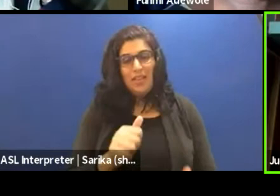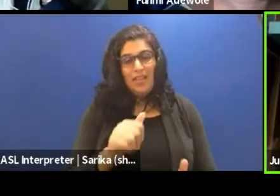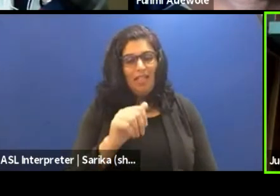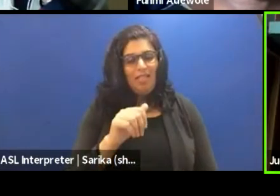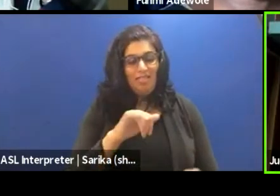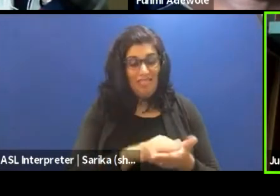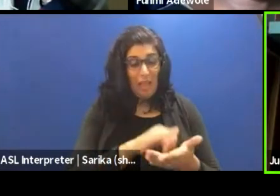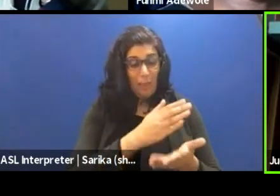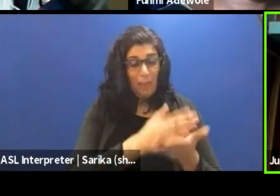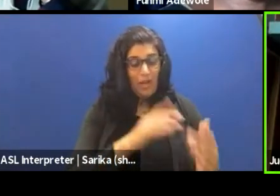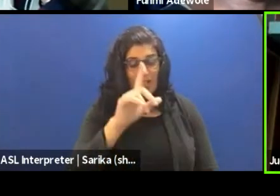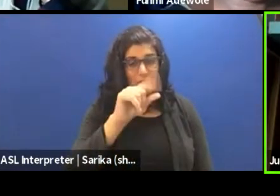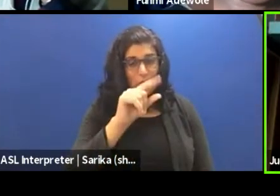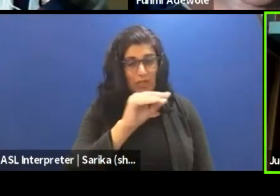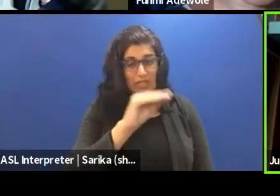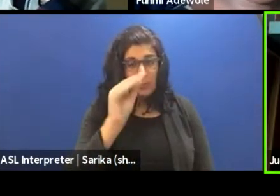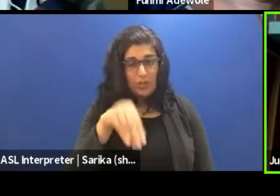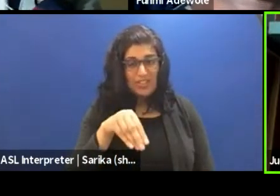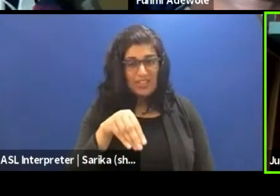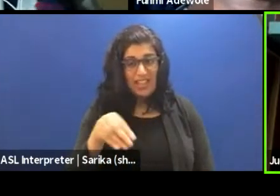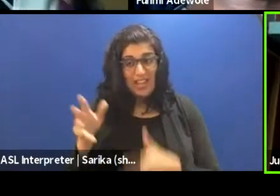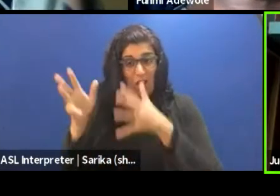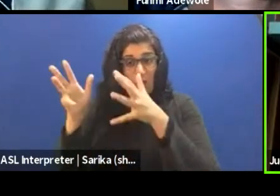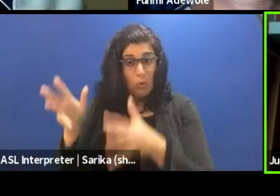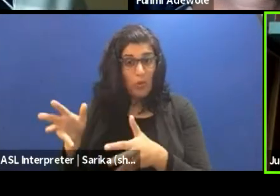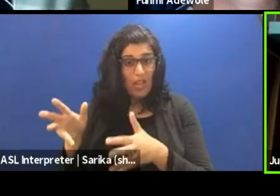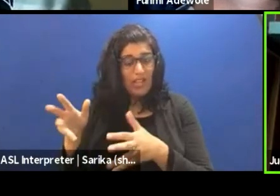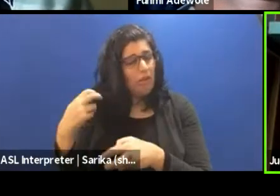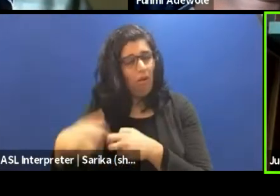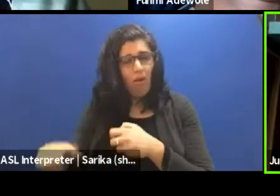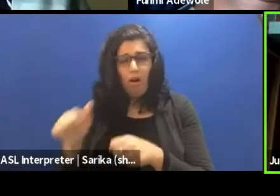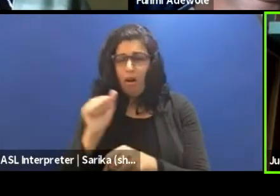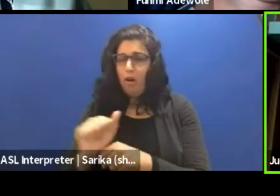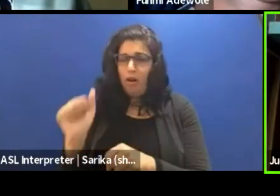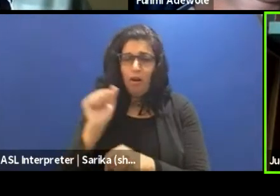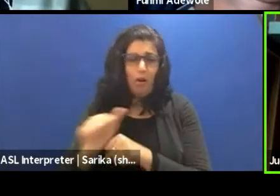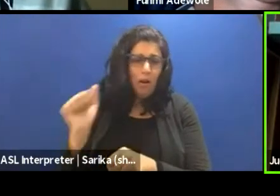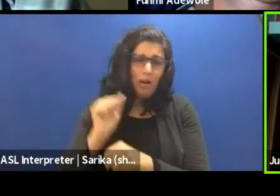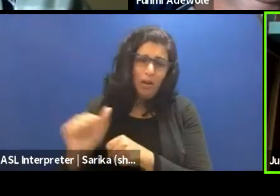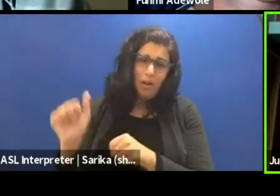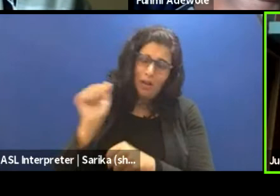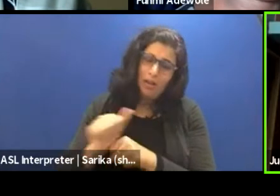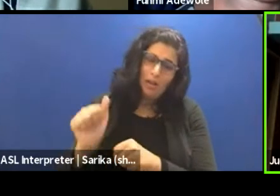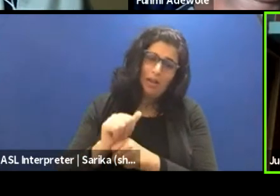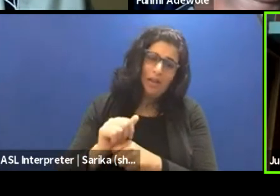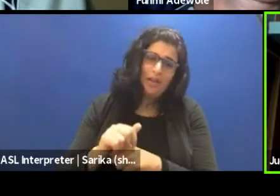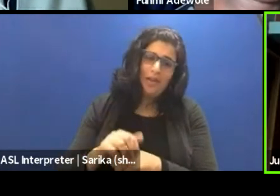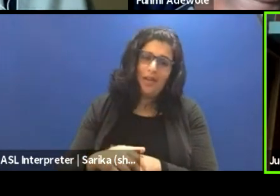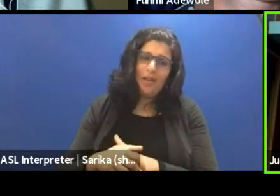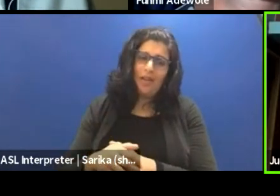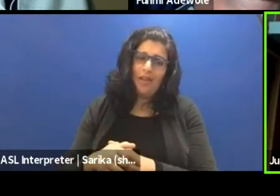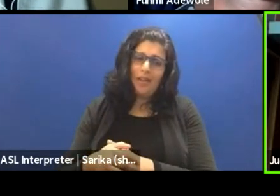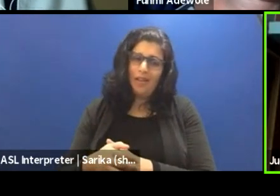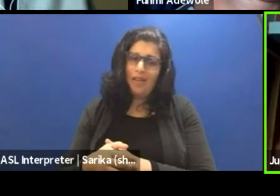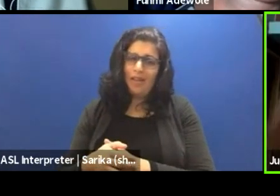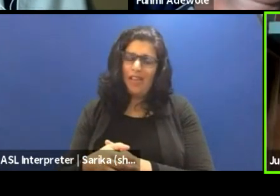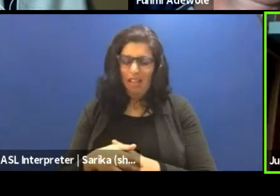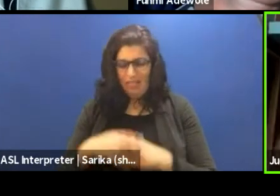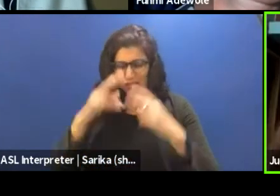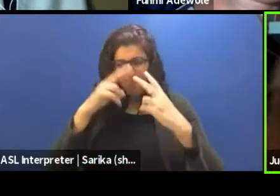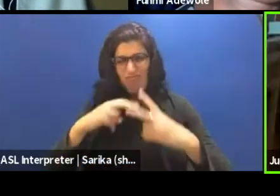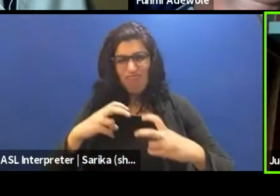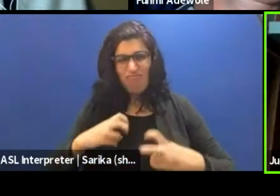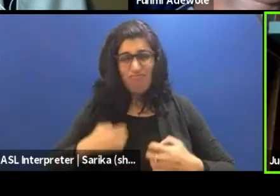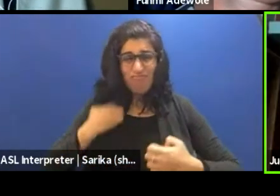The other part is hard work, diligence, repetition, perseverance, mastering of all your emotions, be it your primary emotions,